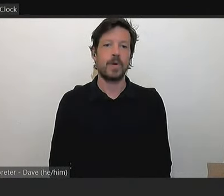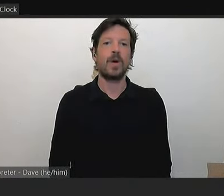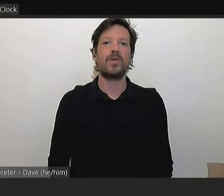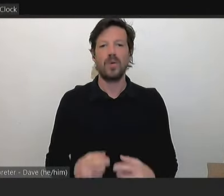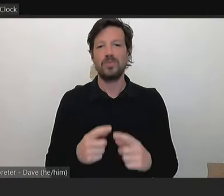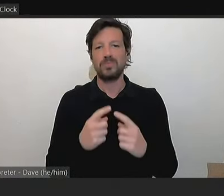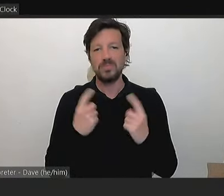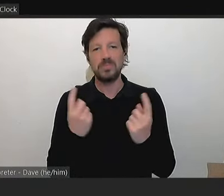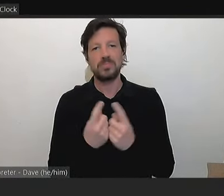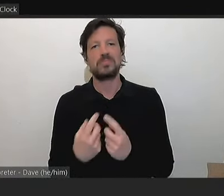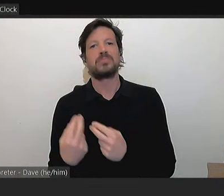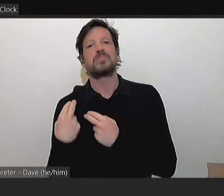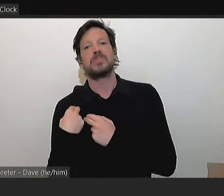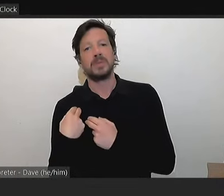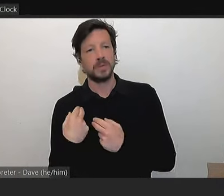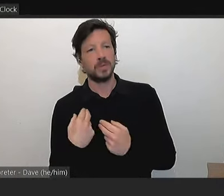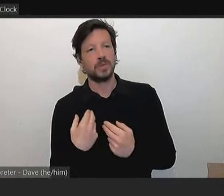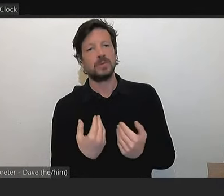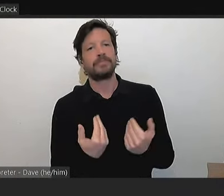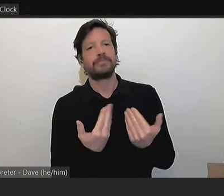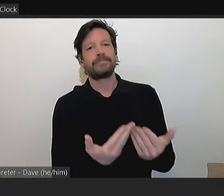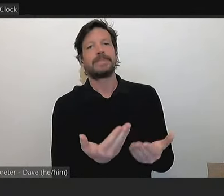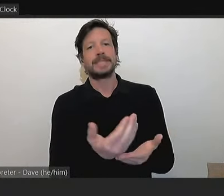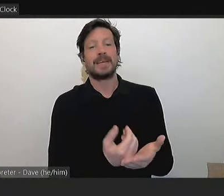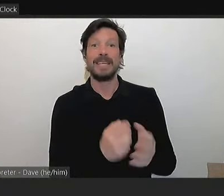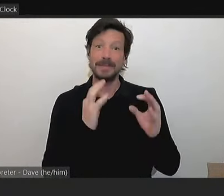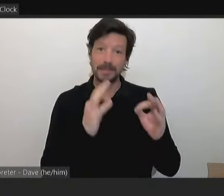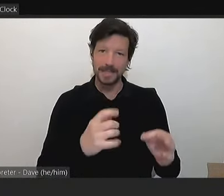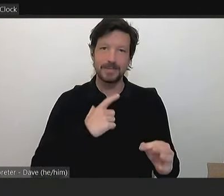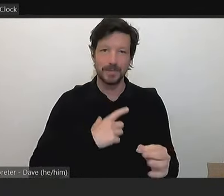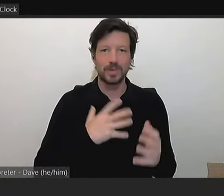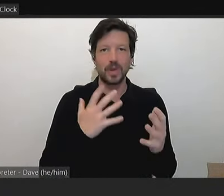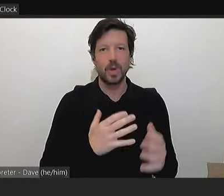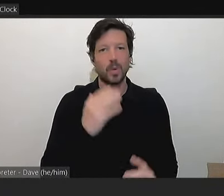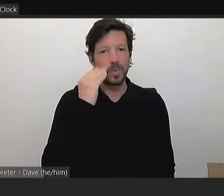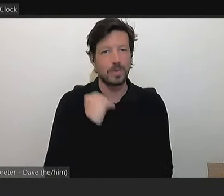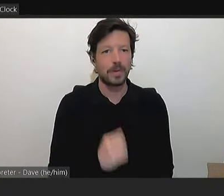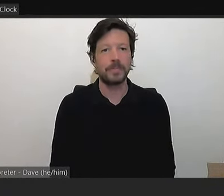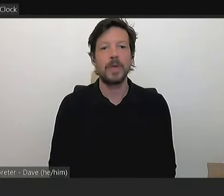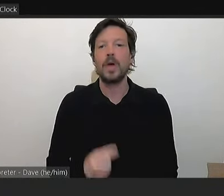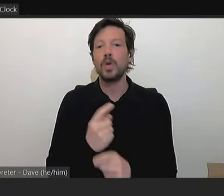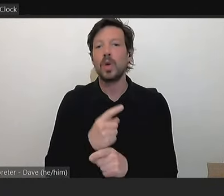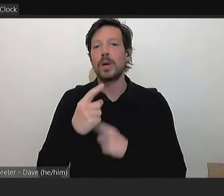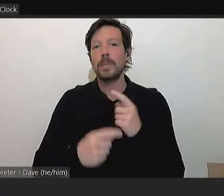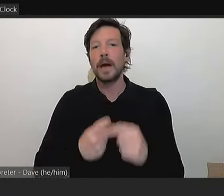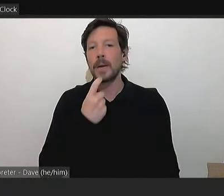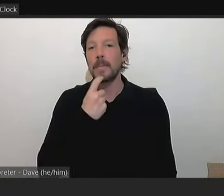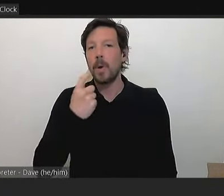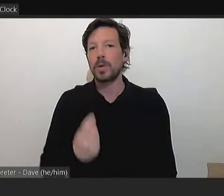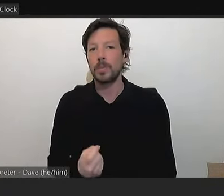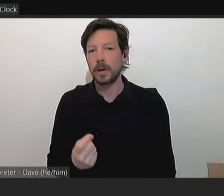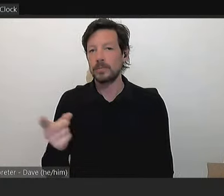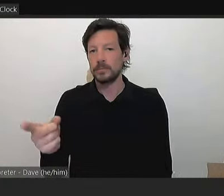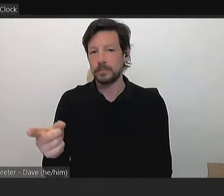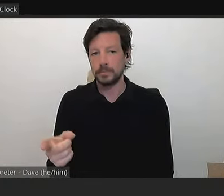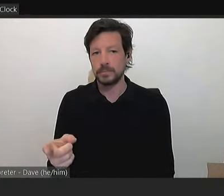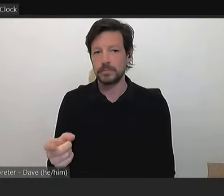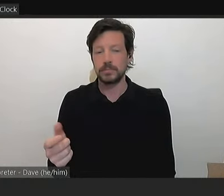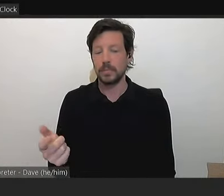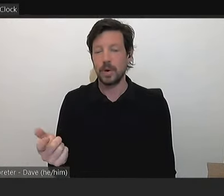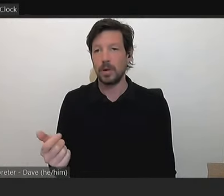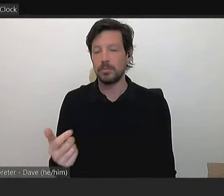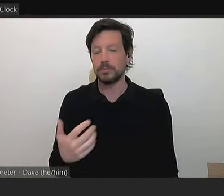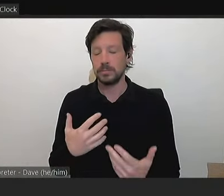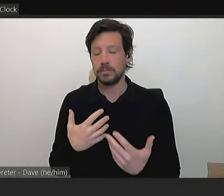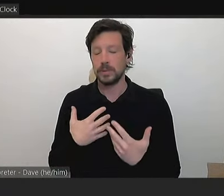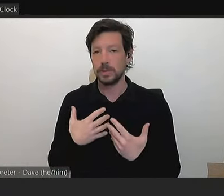provide some safety, particularly to women. In relation to the monument, I'm always surprised, councillors. I just have to keep reminding